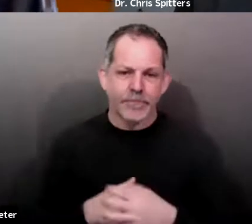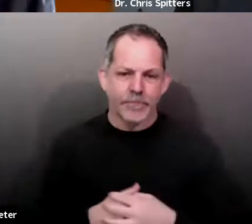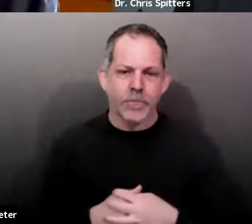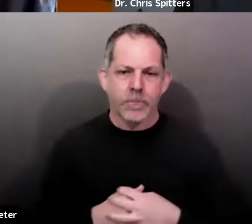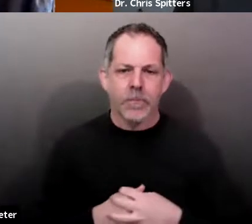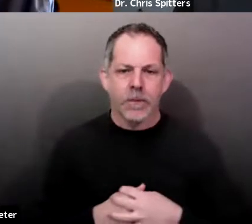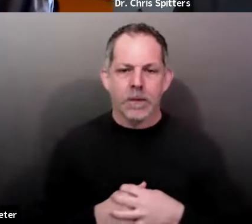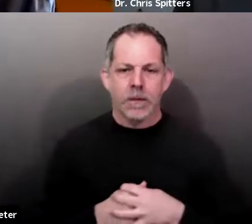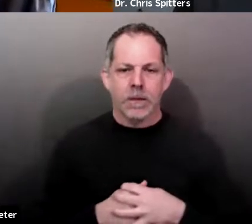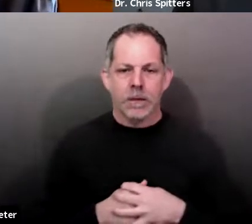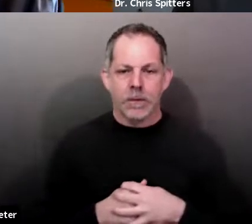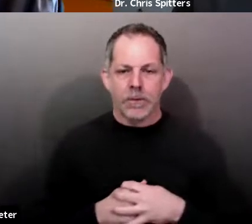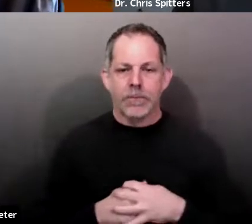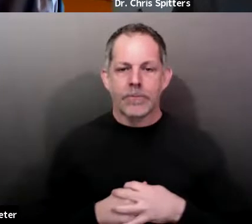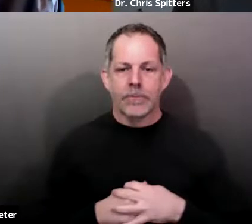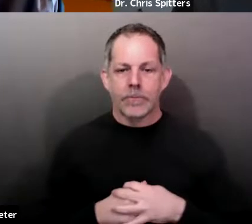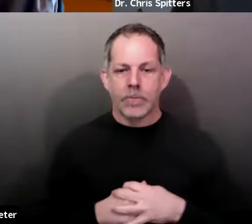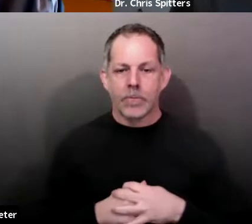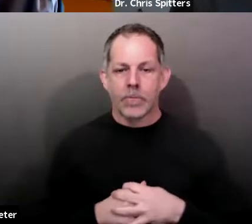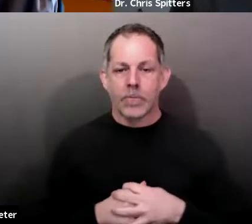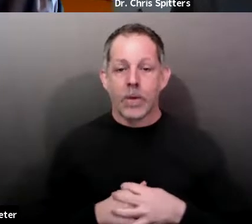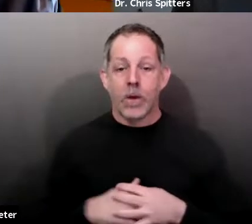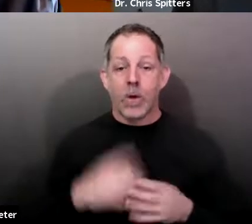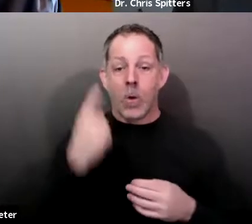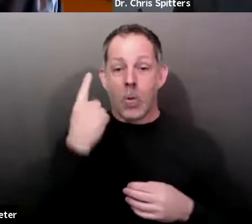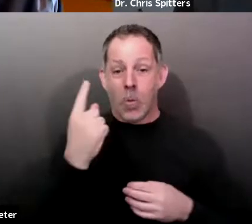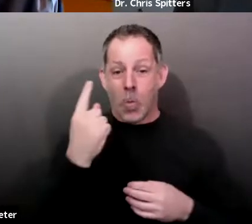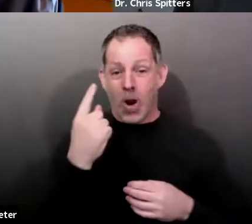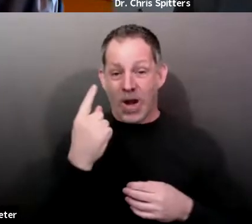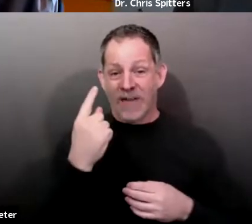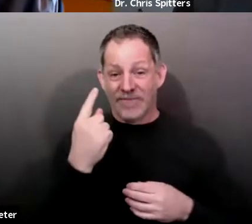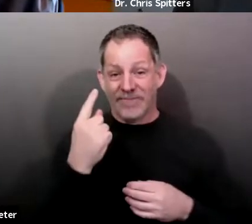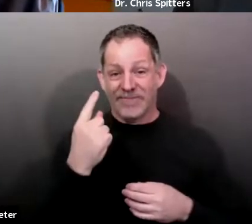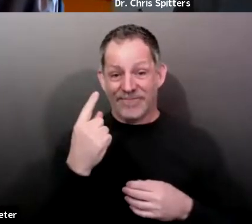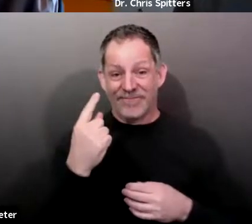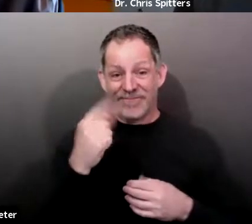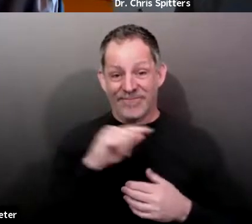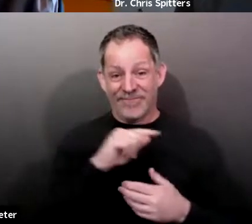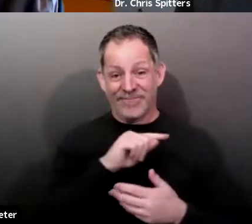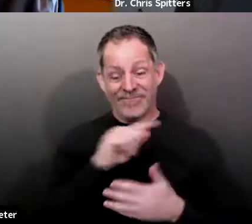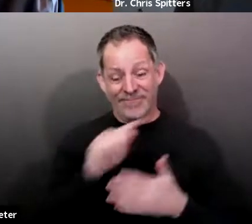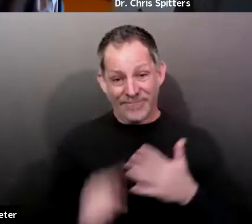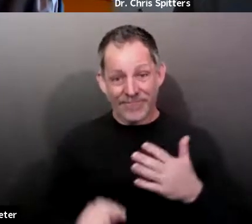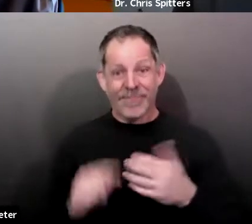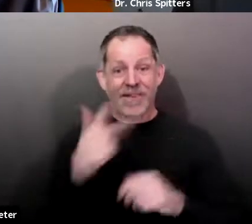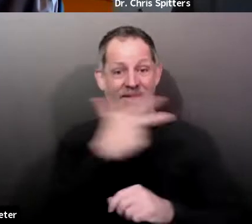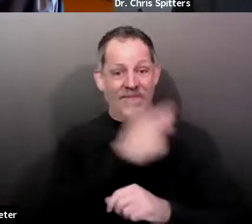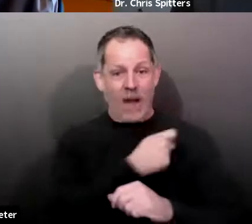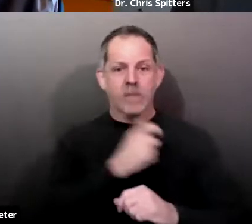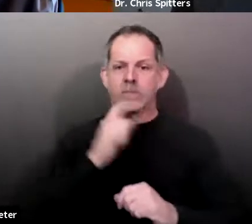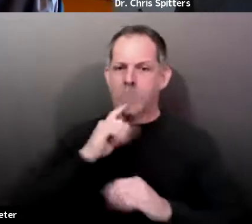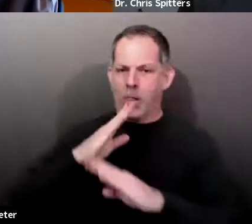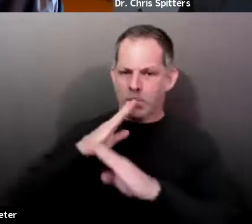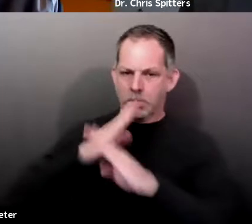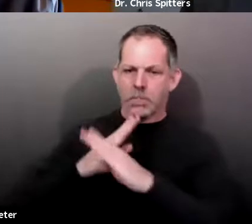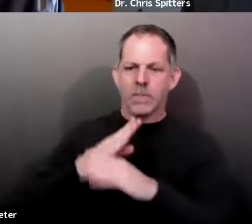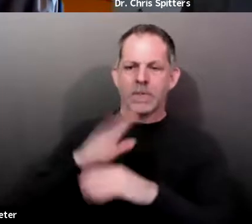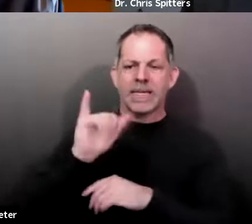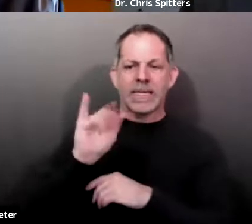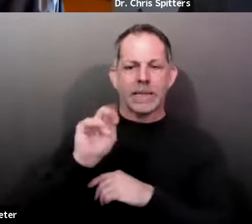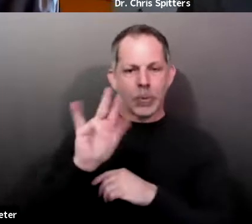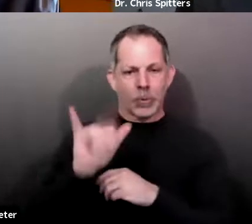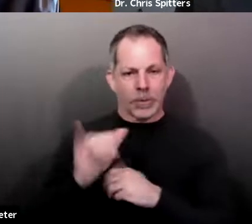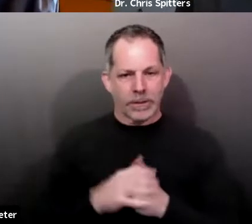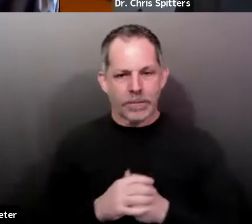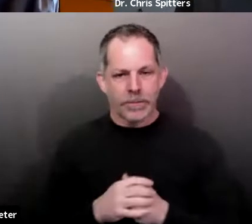uh, one of these could evade immunity and, and we want to get cases down, get vaccine out, and then, you know, the next step